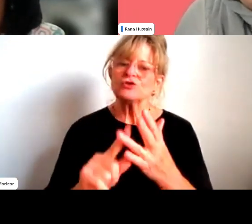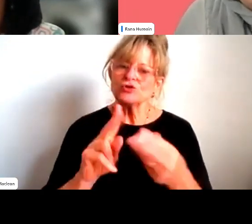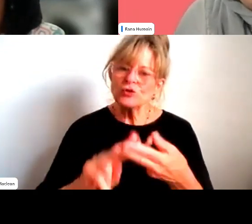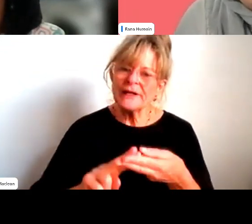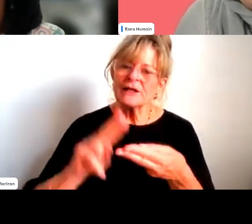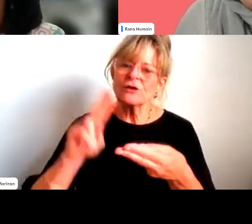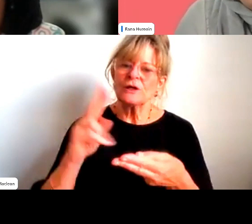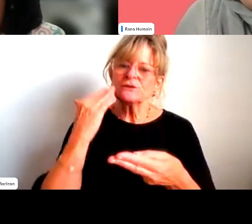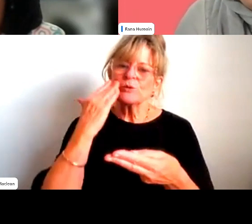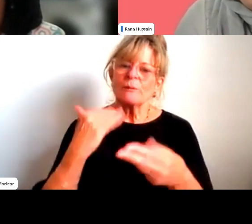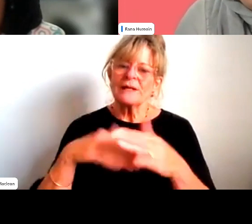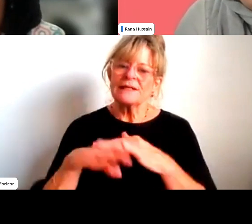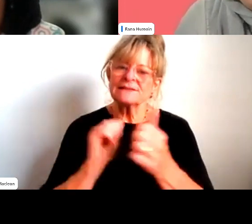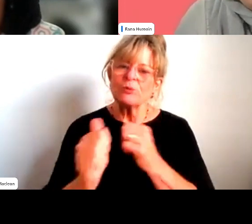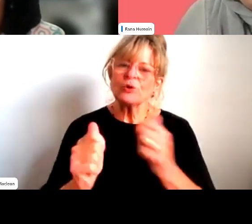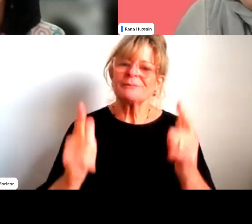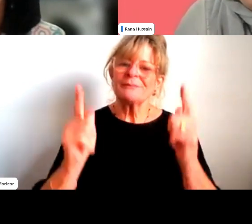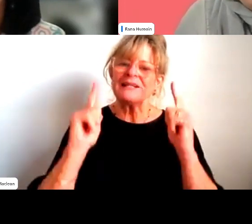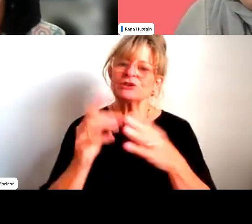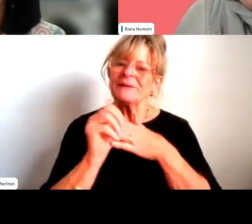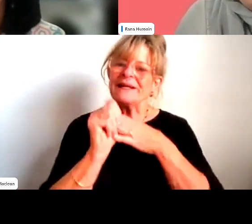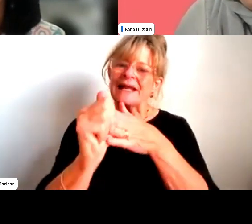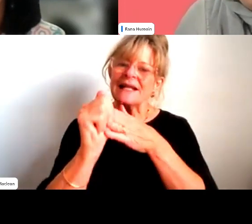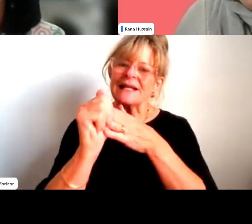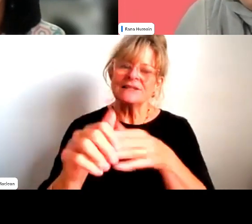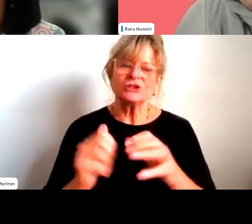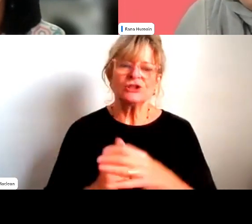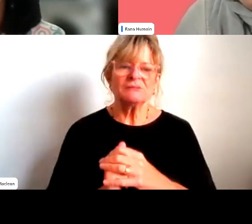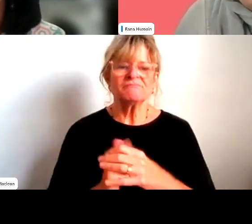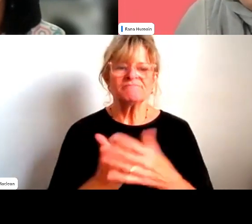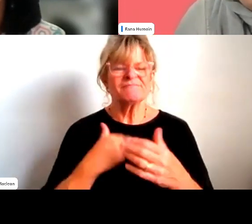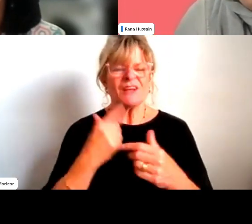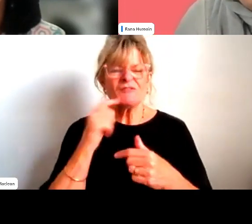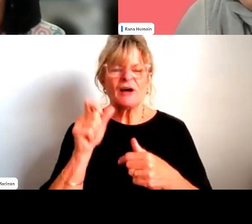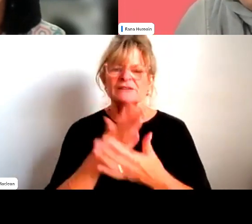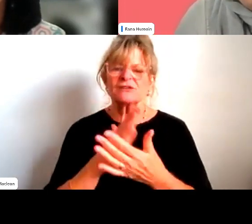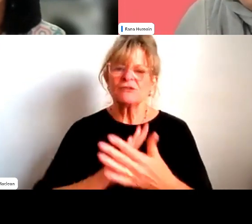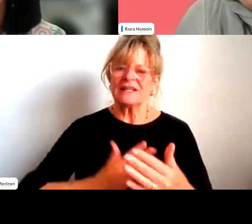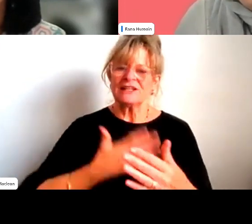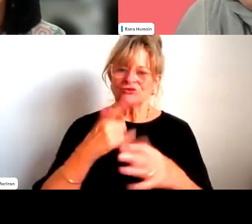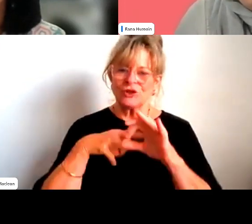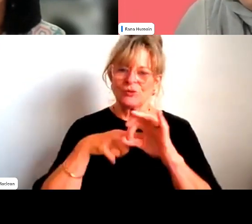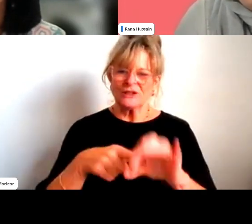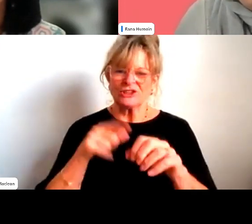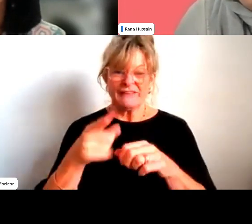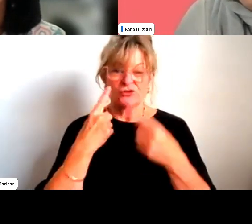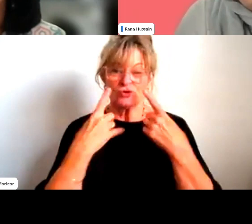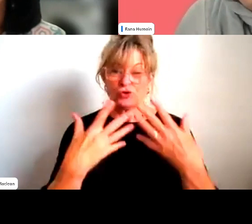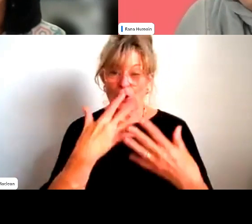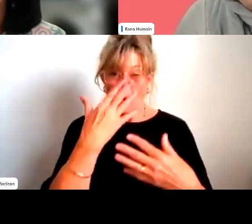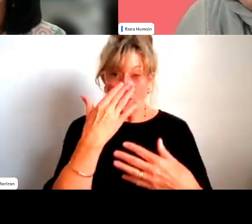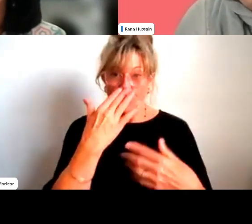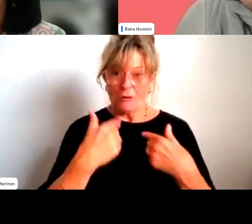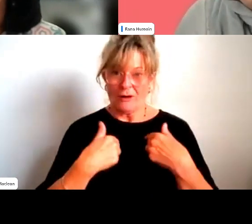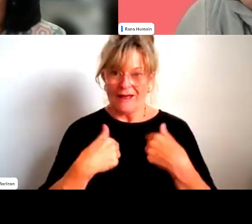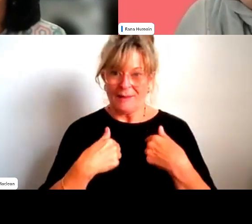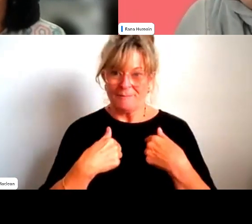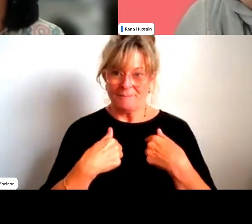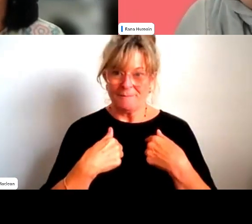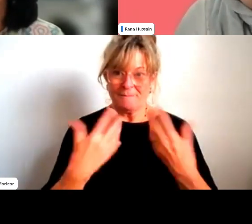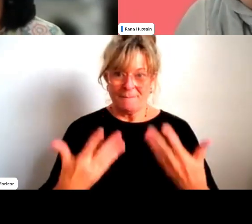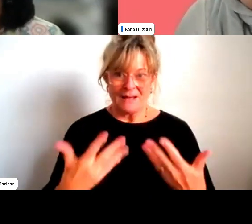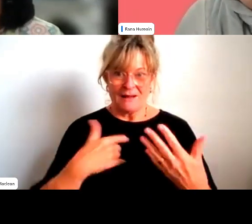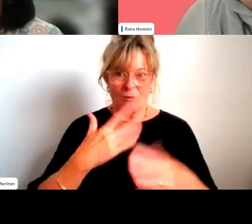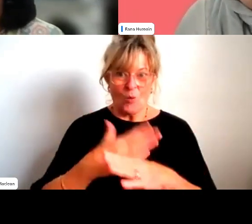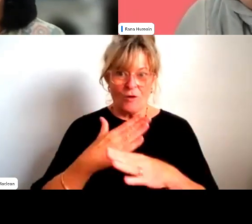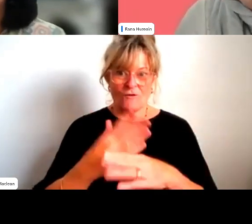and leadership? And I find this an interesting question because this is, uh, it's going to show my age, but this is my 35th year in the sports management industry.